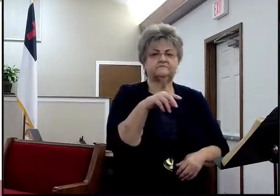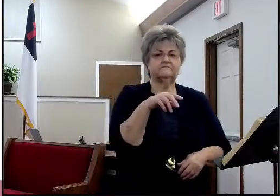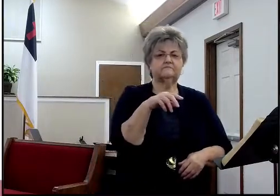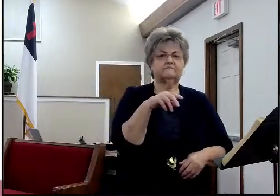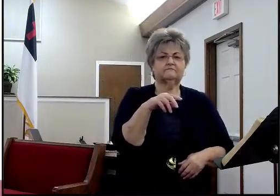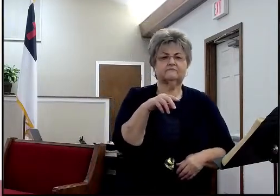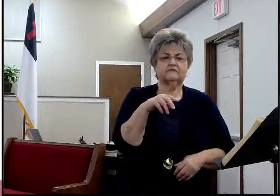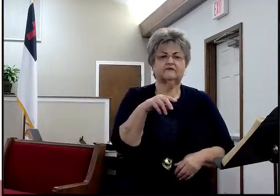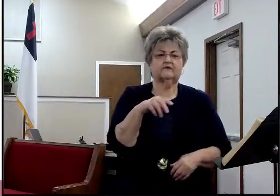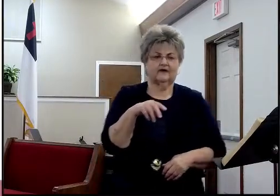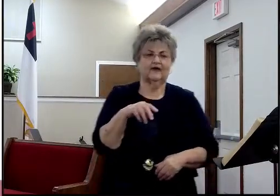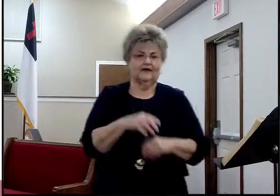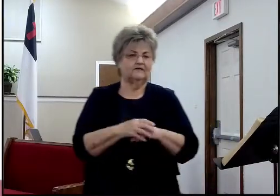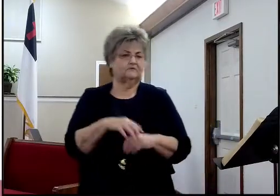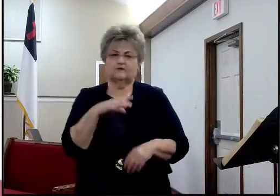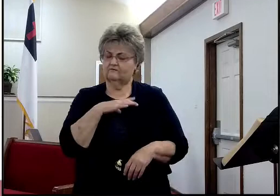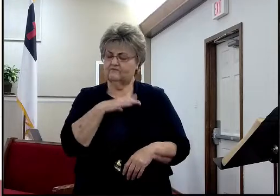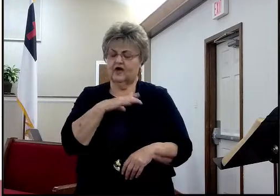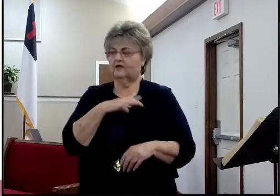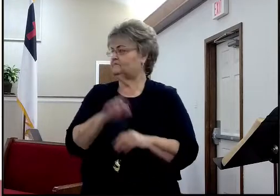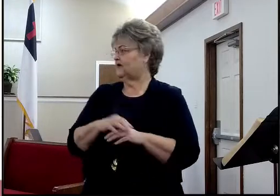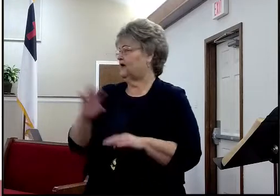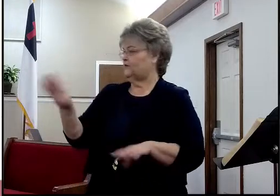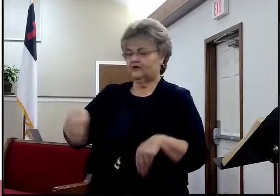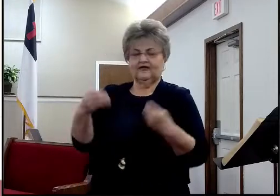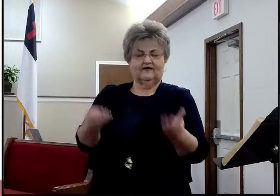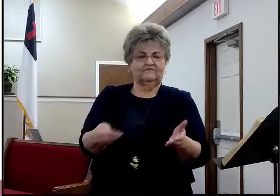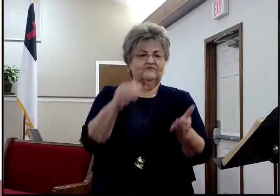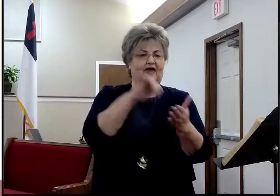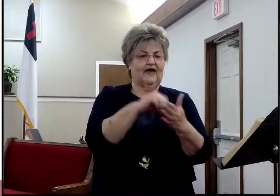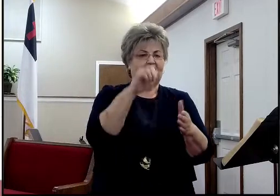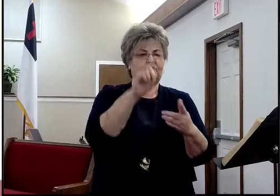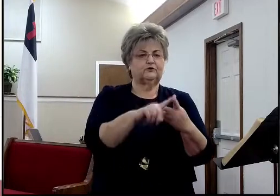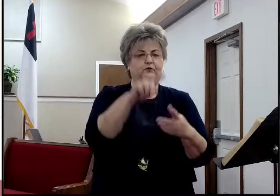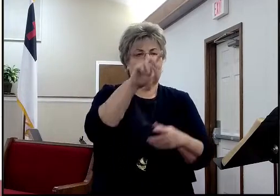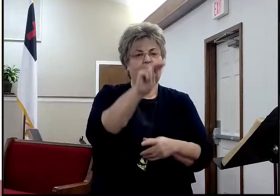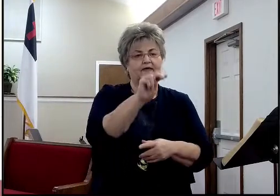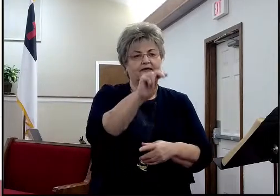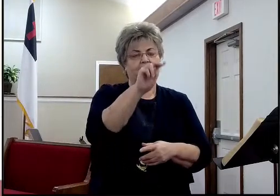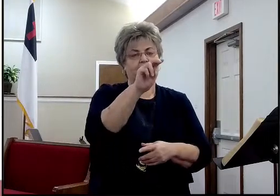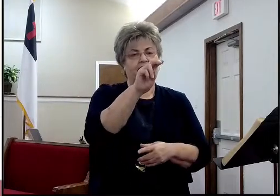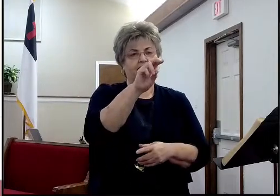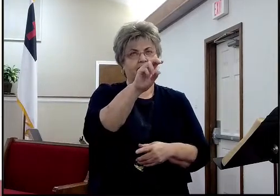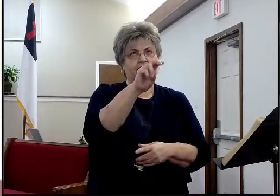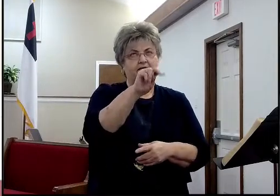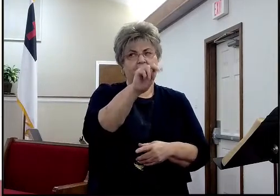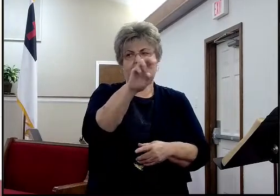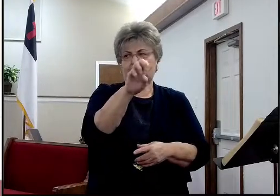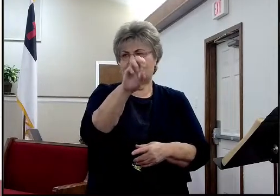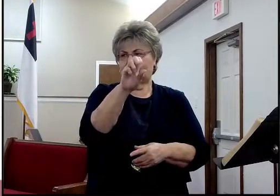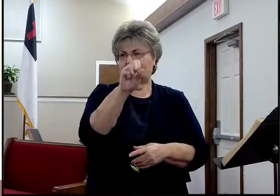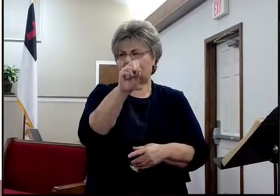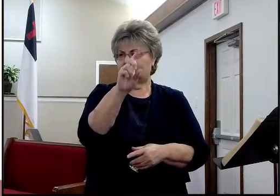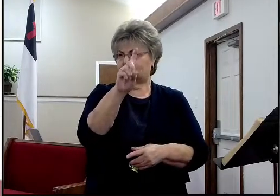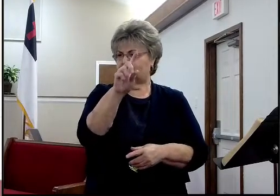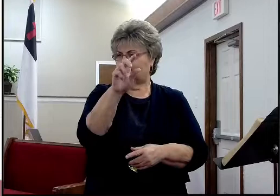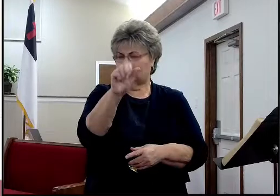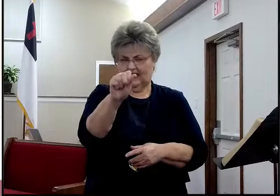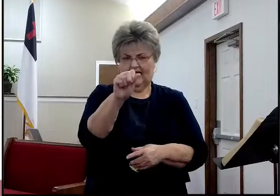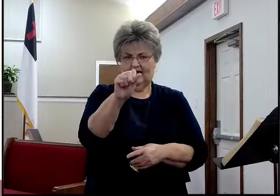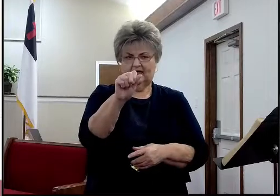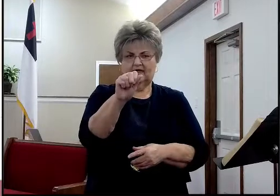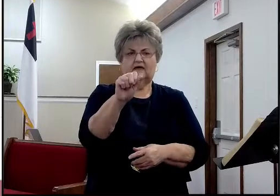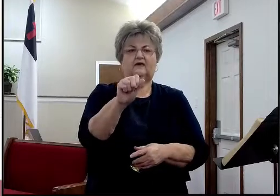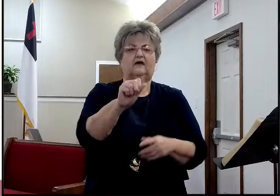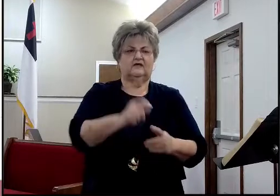I just wanted to help you with that. And, of course, this is the one we're going to give the ESDA. If you don't know what ESDA is, it's an emergency service district. It's basically a really